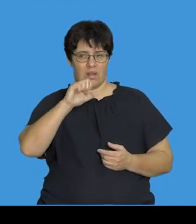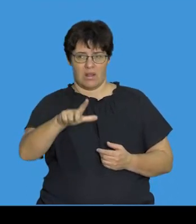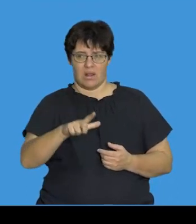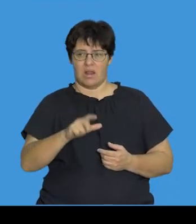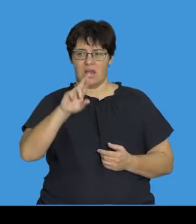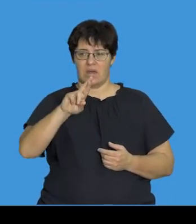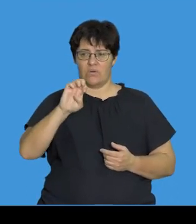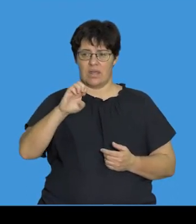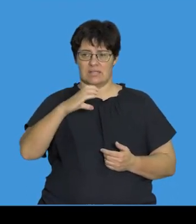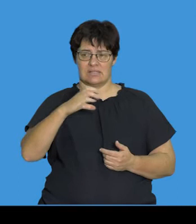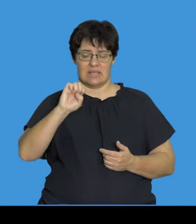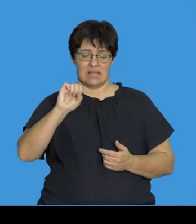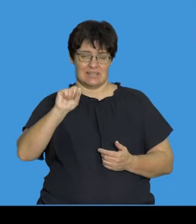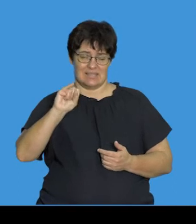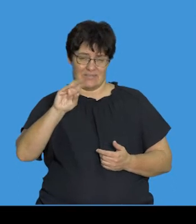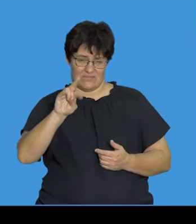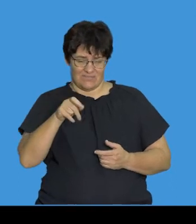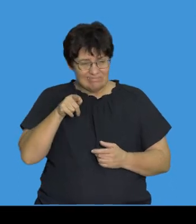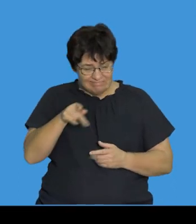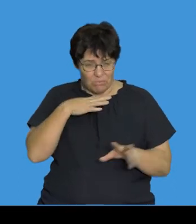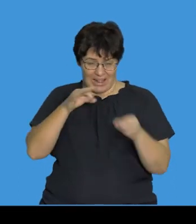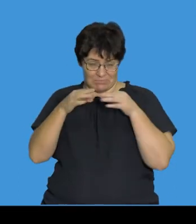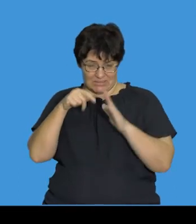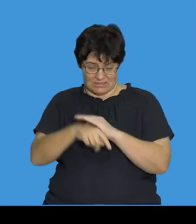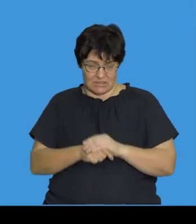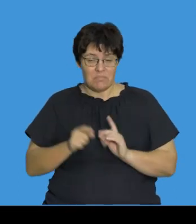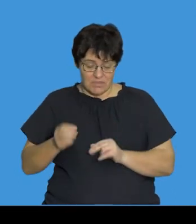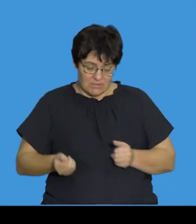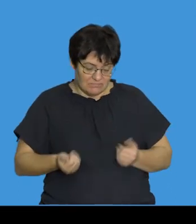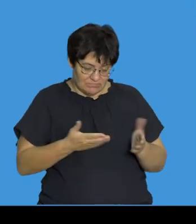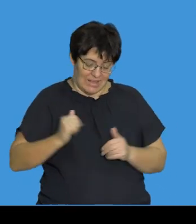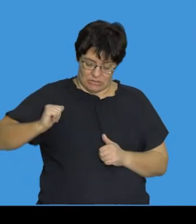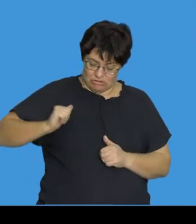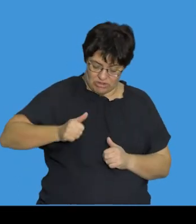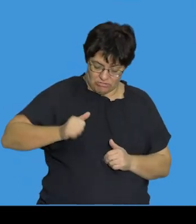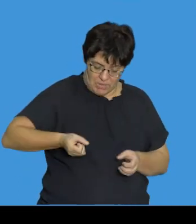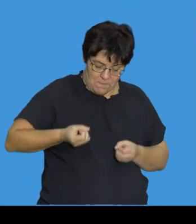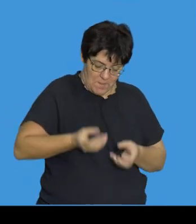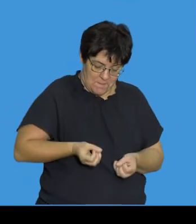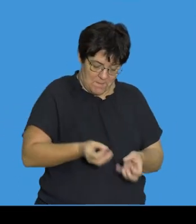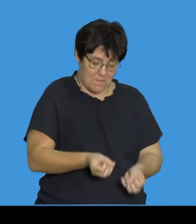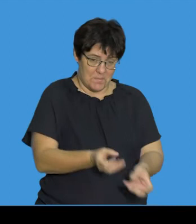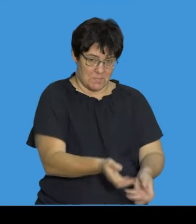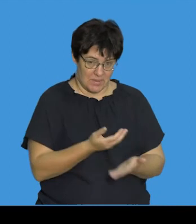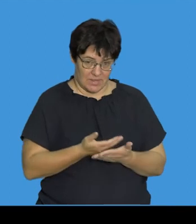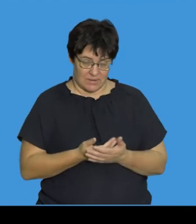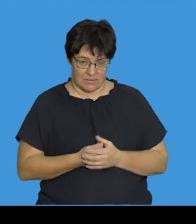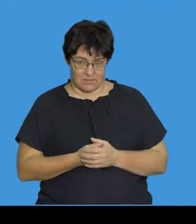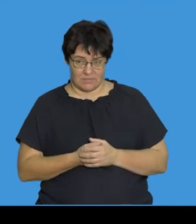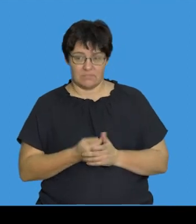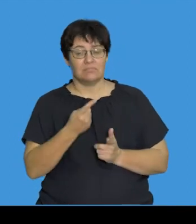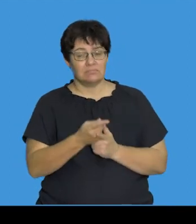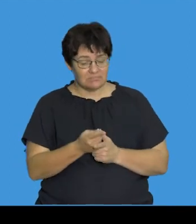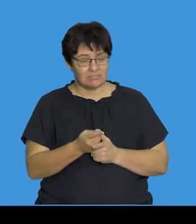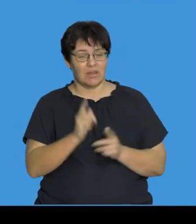of what autosomal recessive is. And these can be passed down from one generation to the next. These